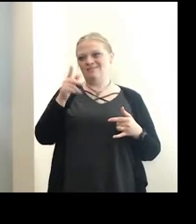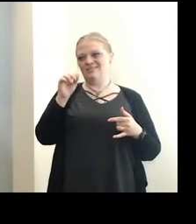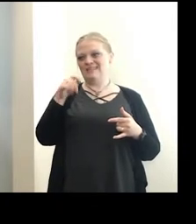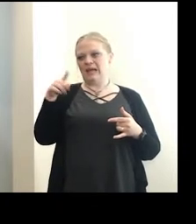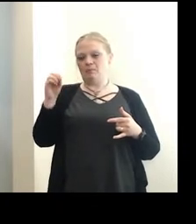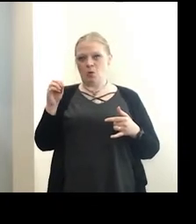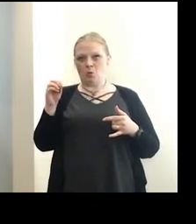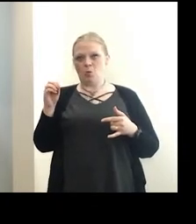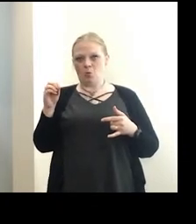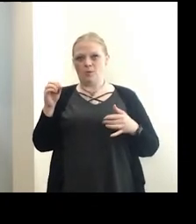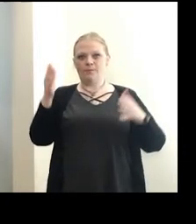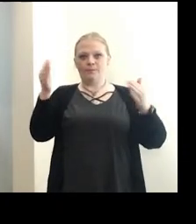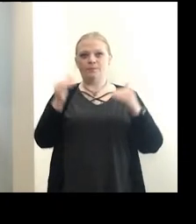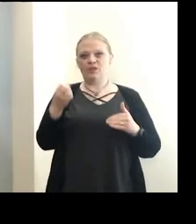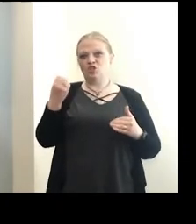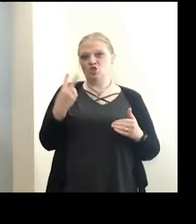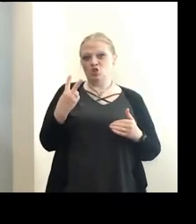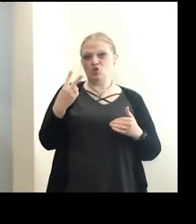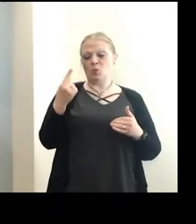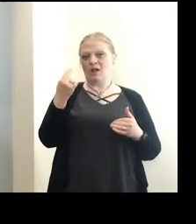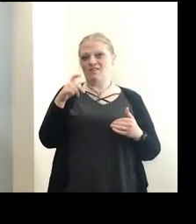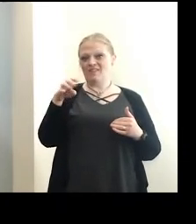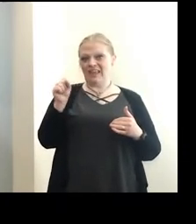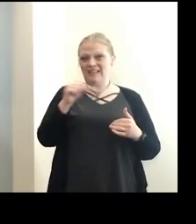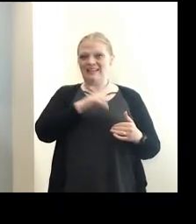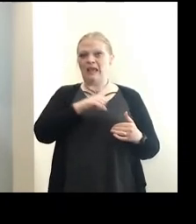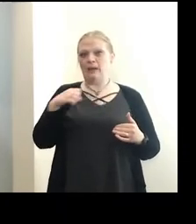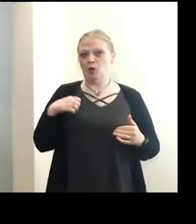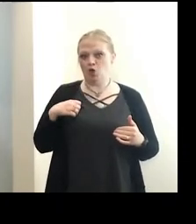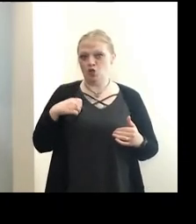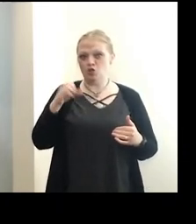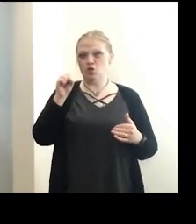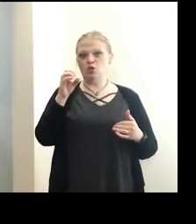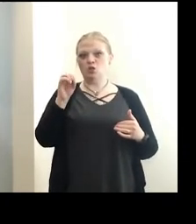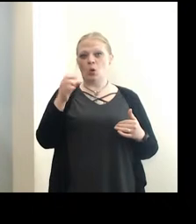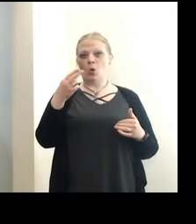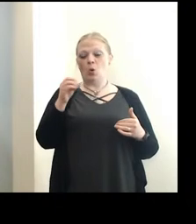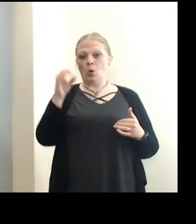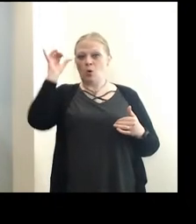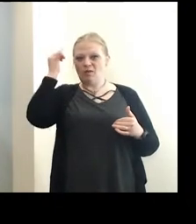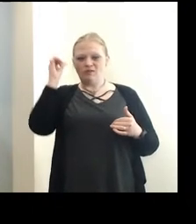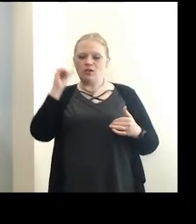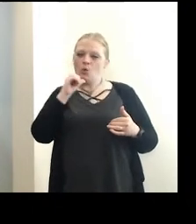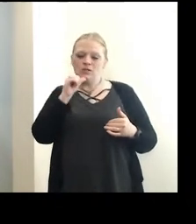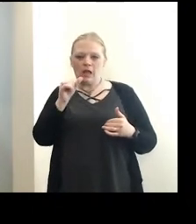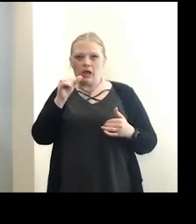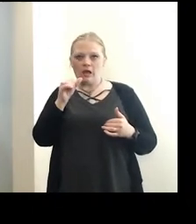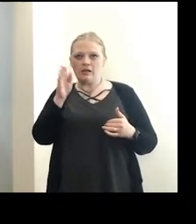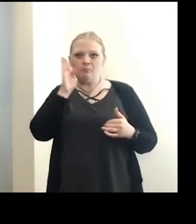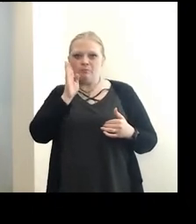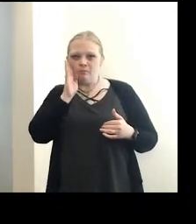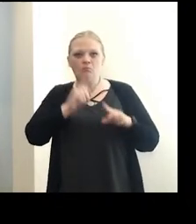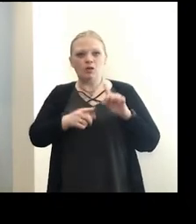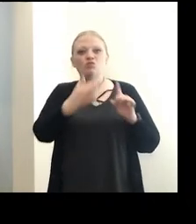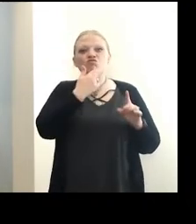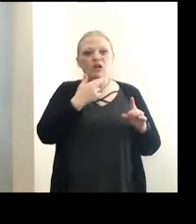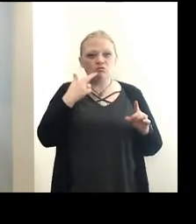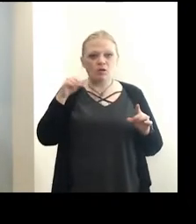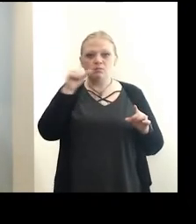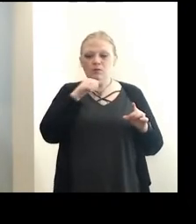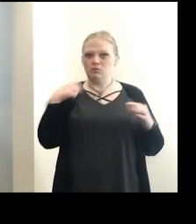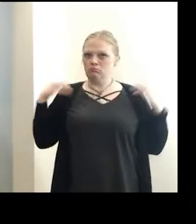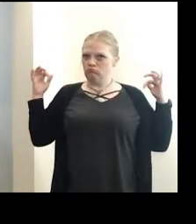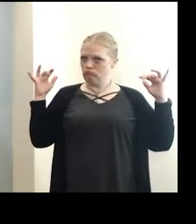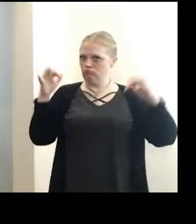Then we're going to 12 Gates in Amherst. On the 20th, we're doing SoHo Buffalo, which, of course, isn't a brewery, but it's a restaurant. has a big